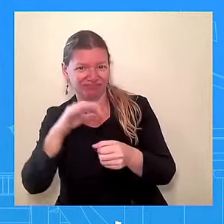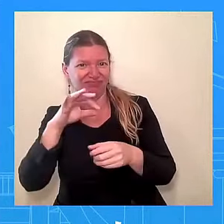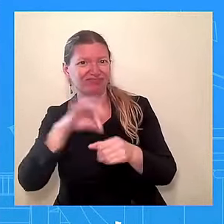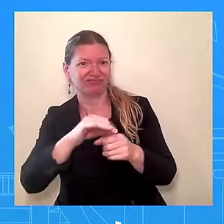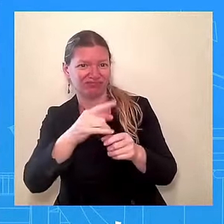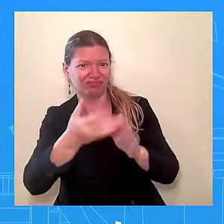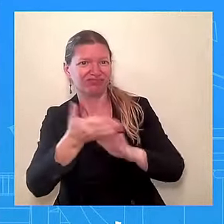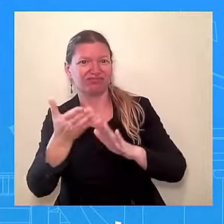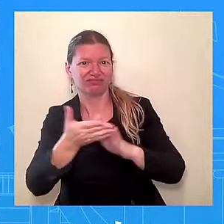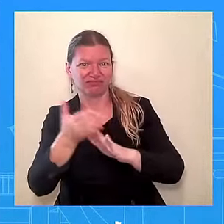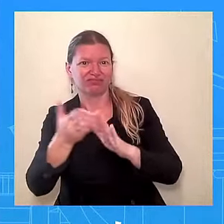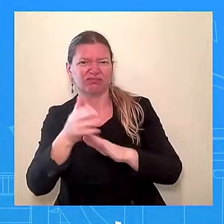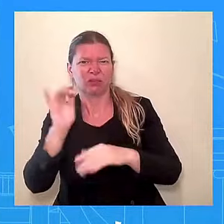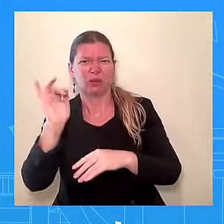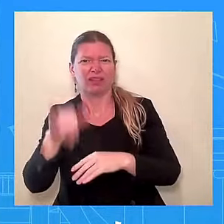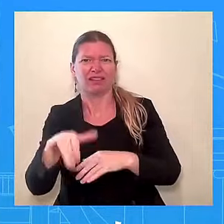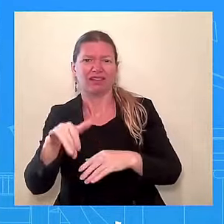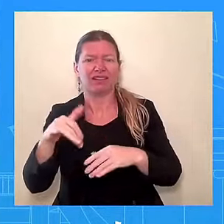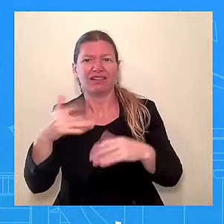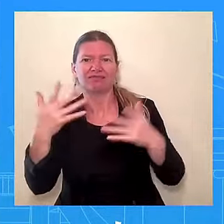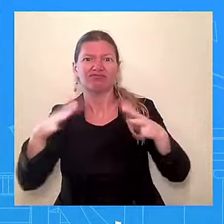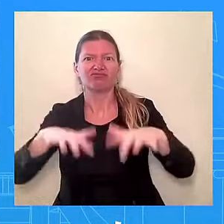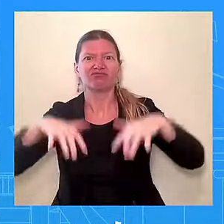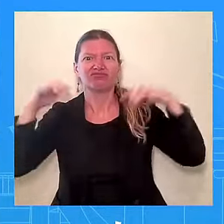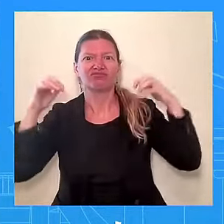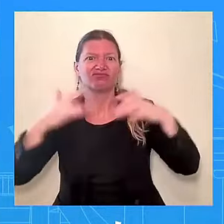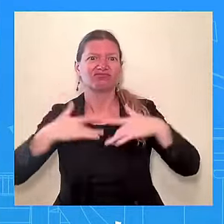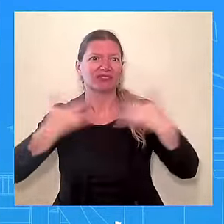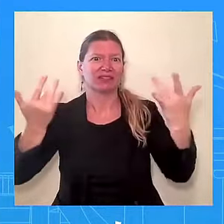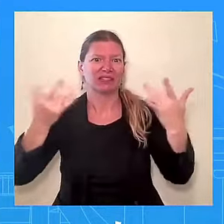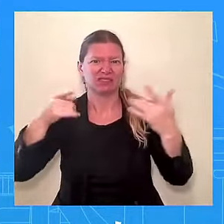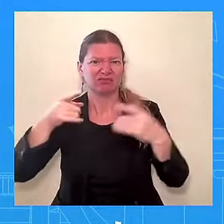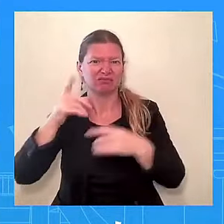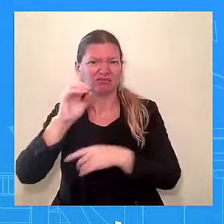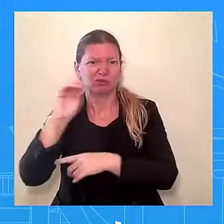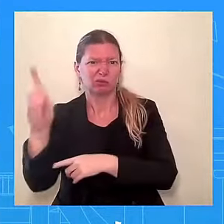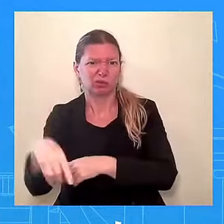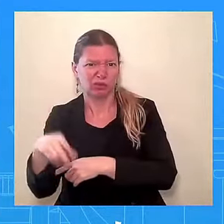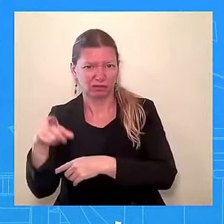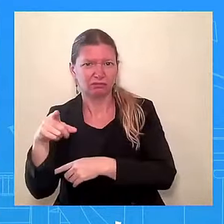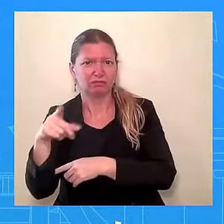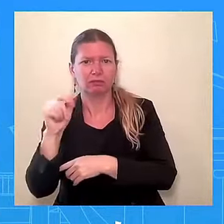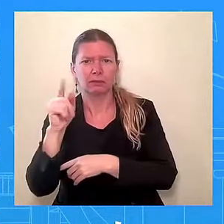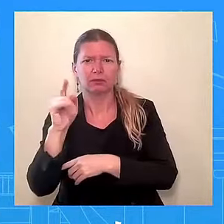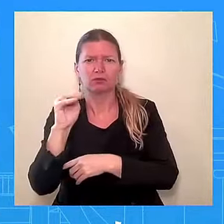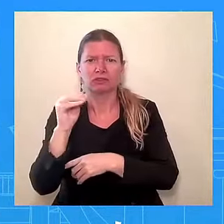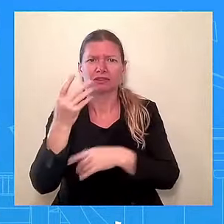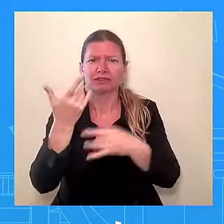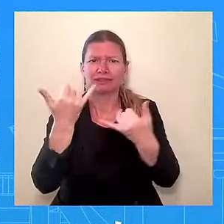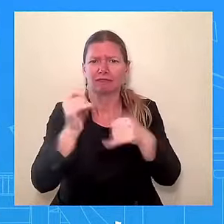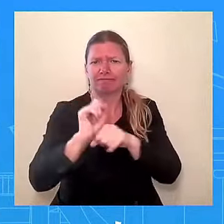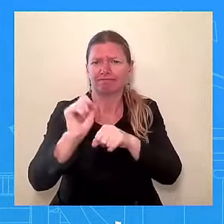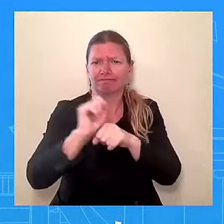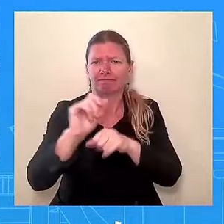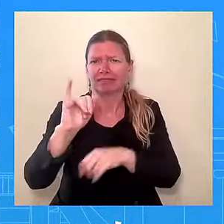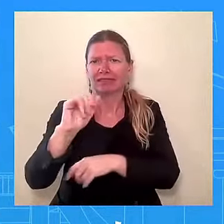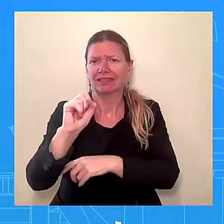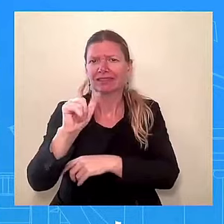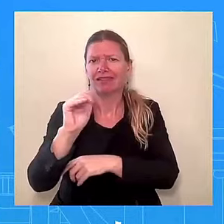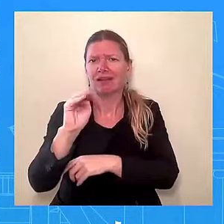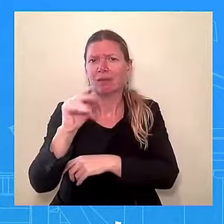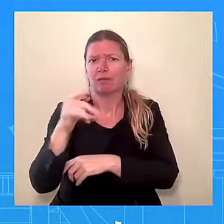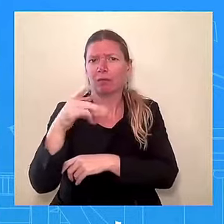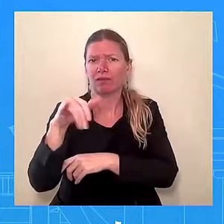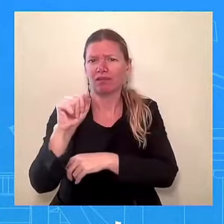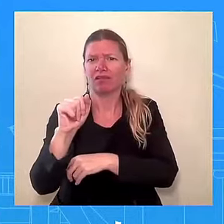Islamophobia strategy last year. Do you have any kind of an update for us on what's going on with that? Like when are